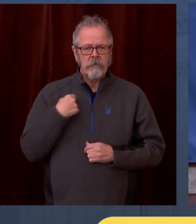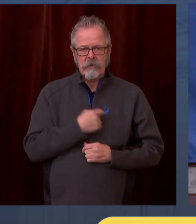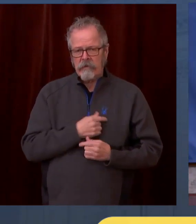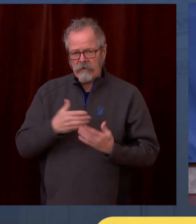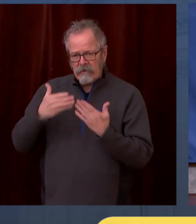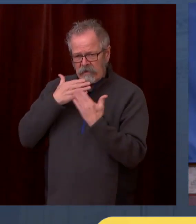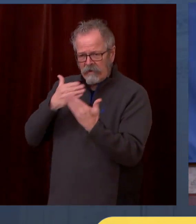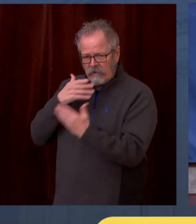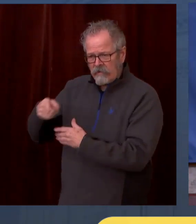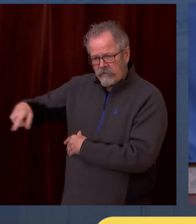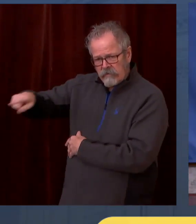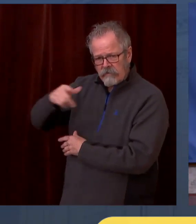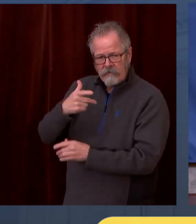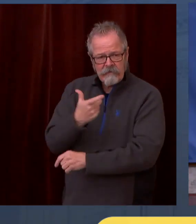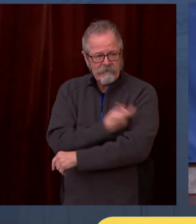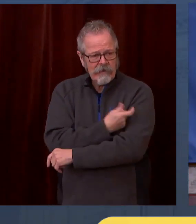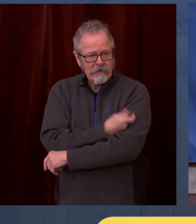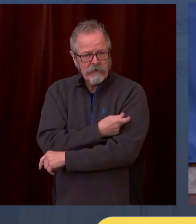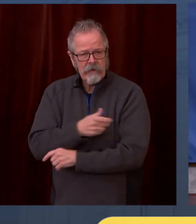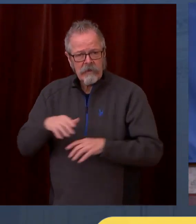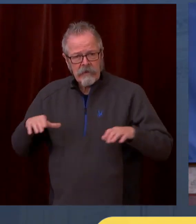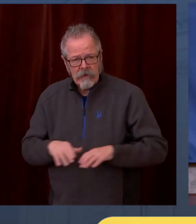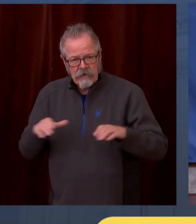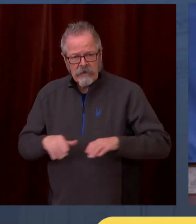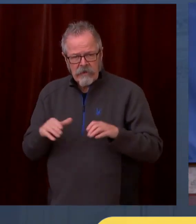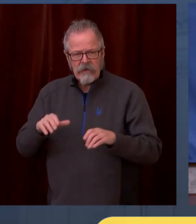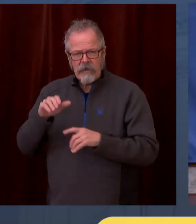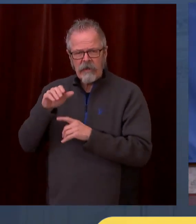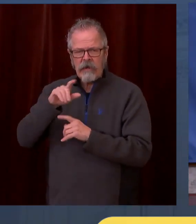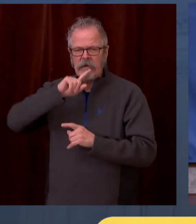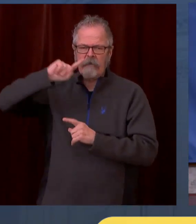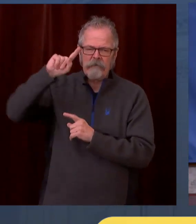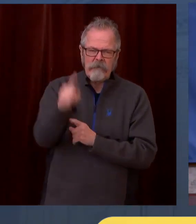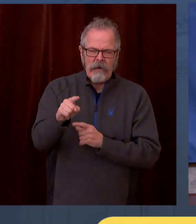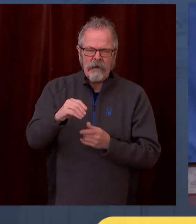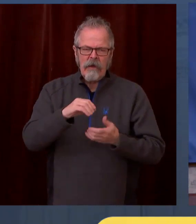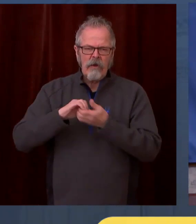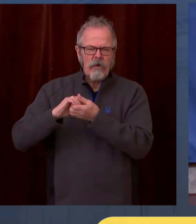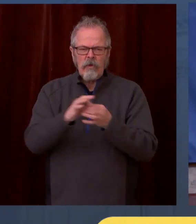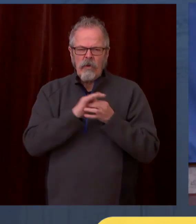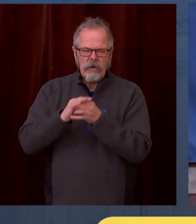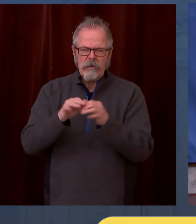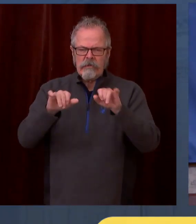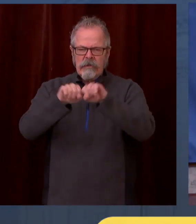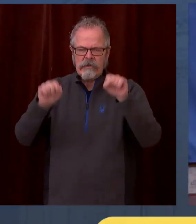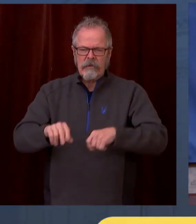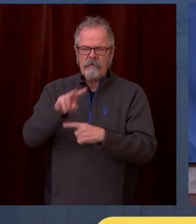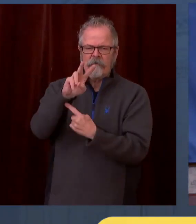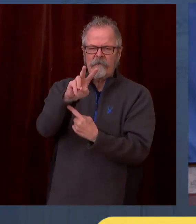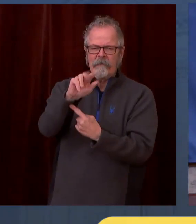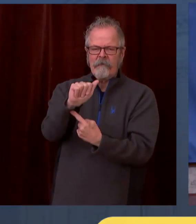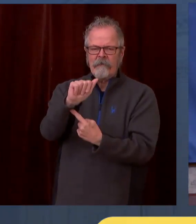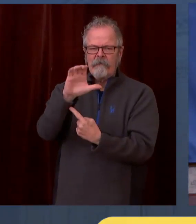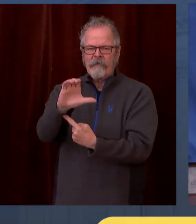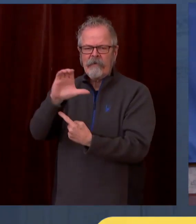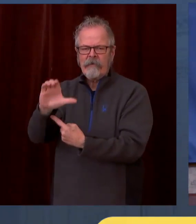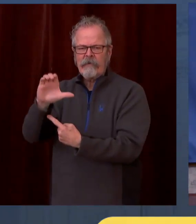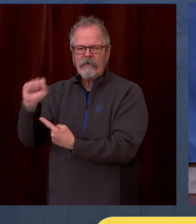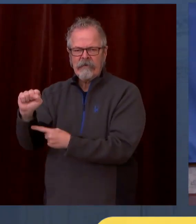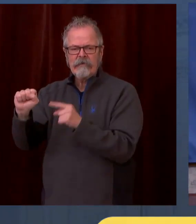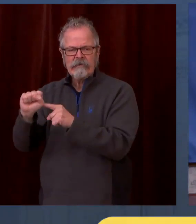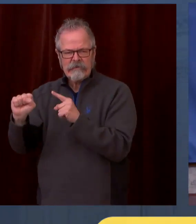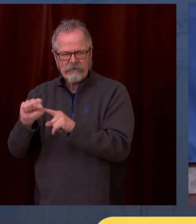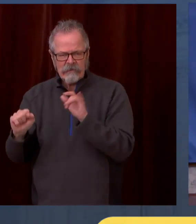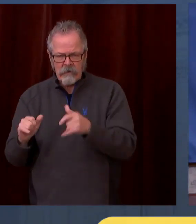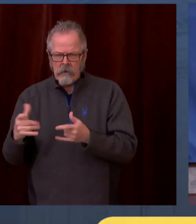I don't think any other state has undertaken such a scale of public-private partnership in their vaccine